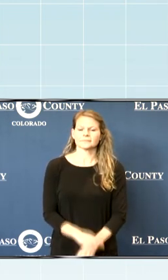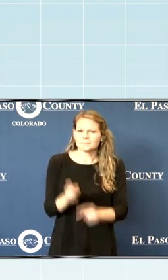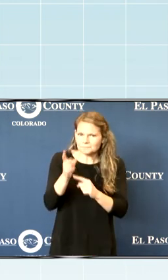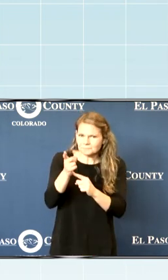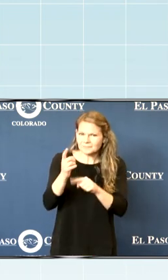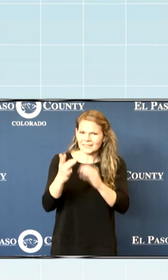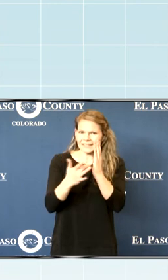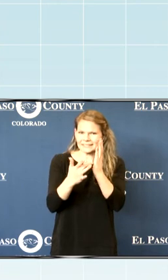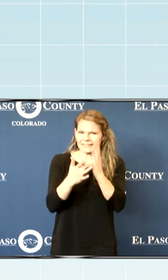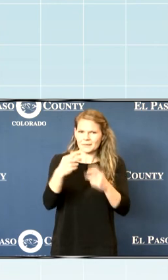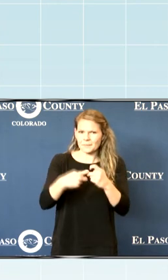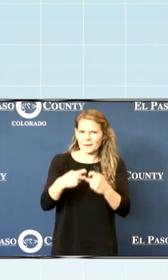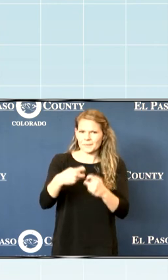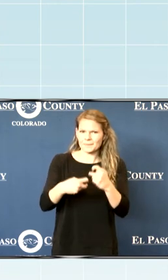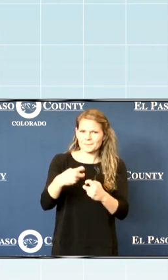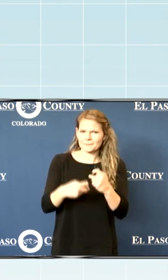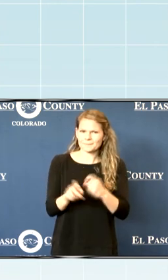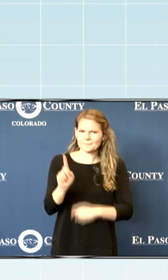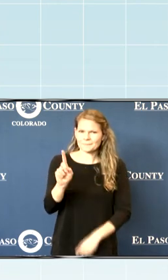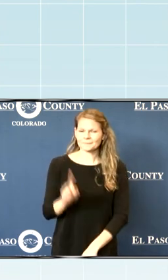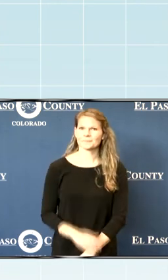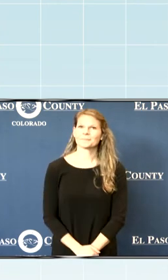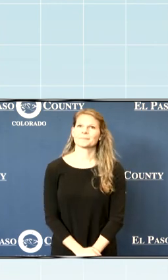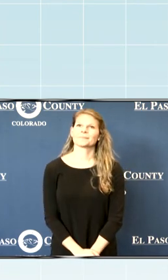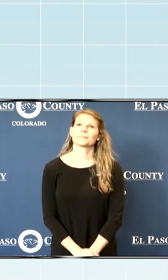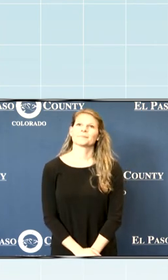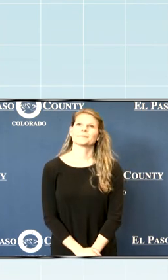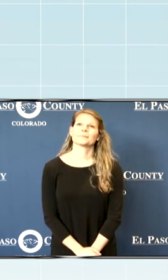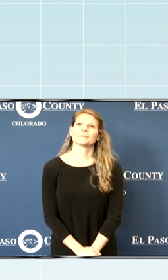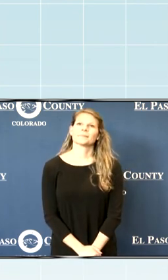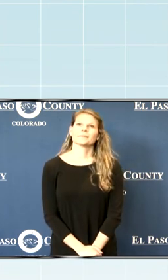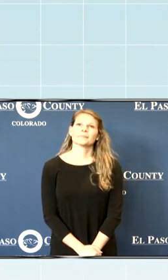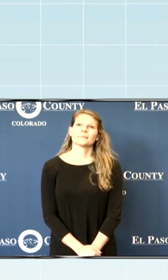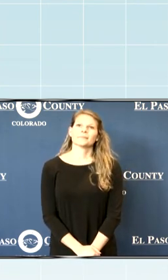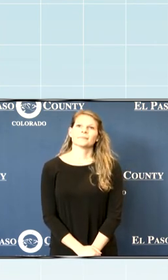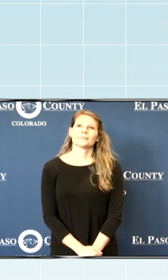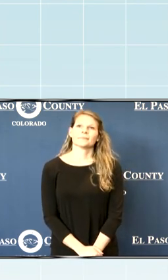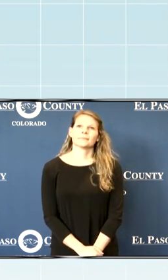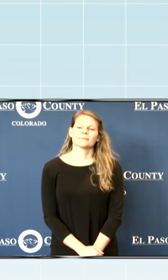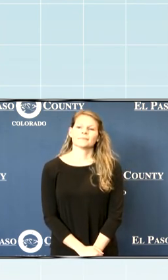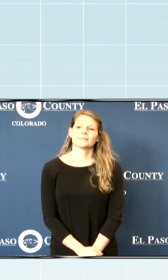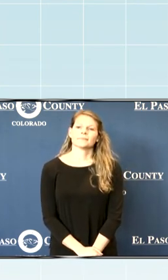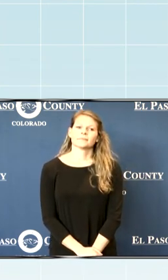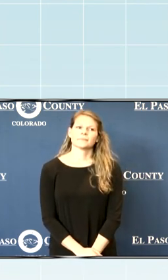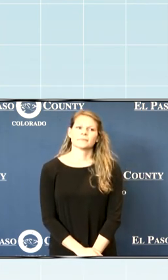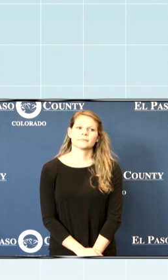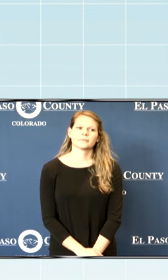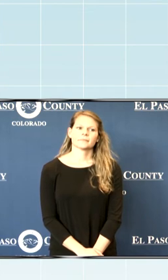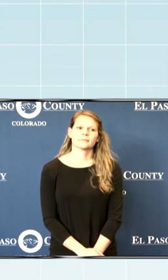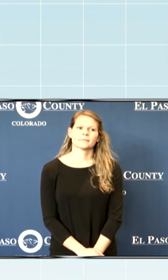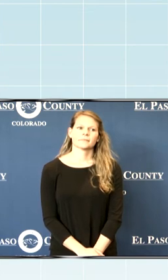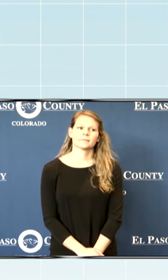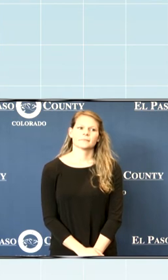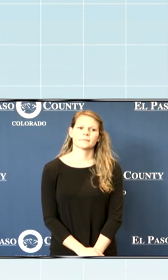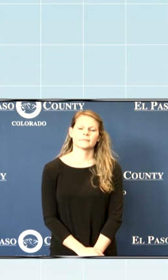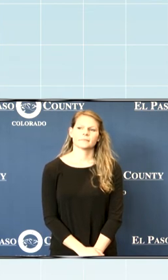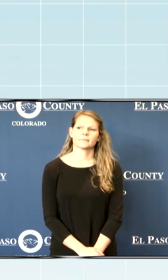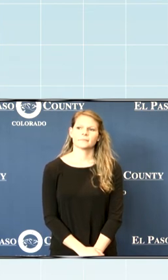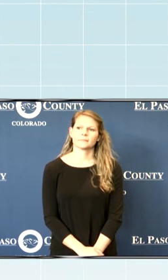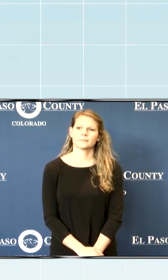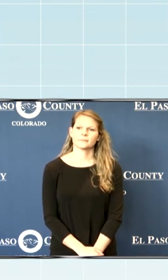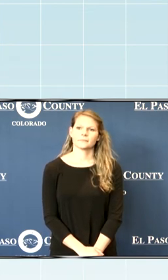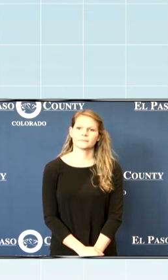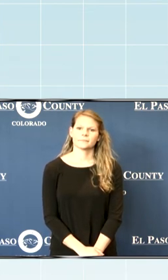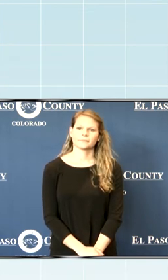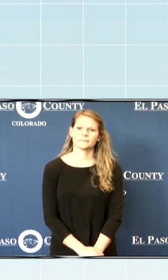If any of have ever heard me speak, you've often heard me say that the Boys and Girls Club must tell our story, must tell it well and must tell it often. So I appreciate the opportunity for